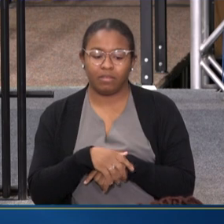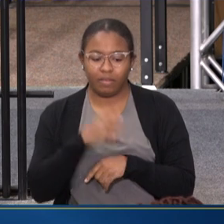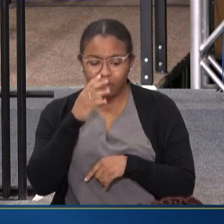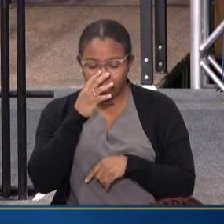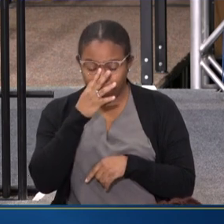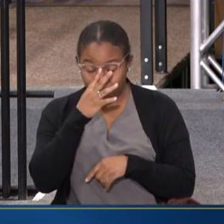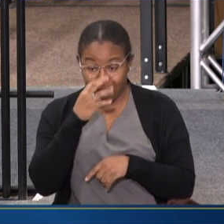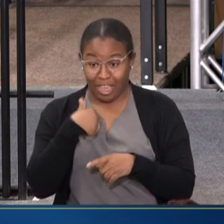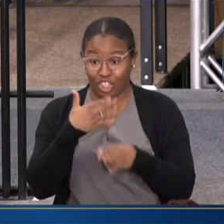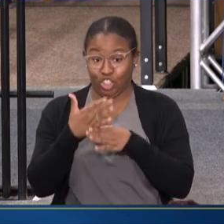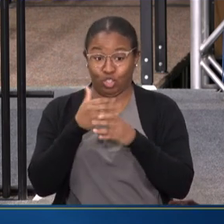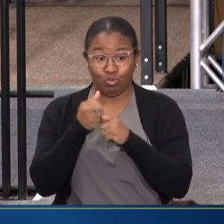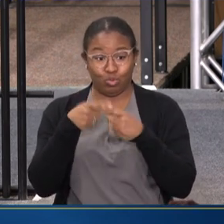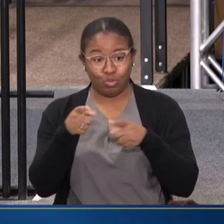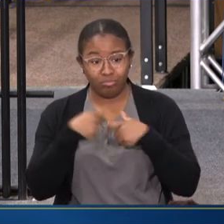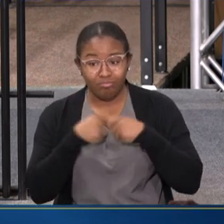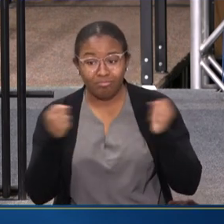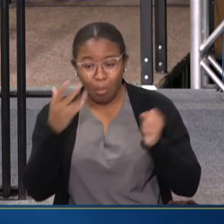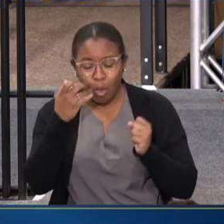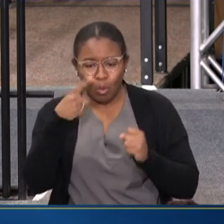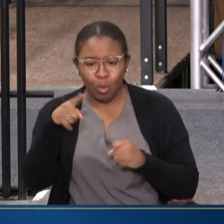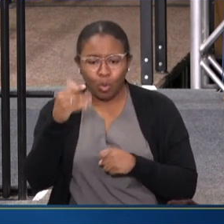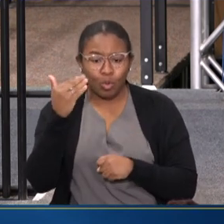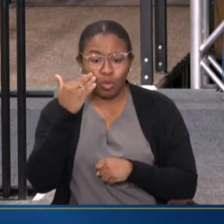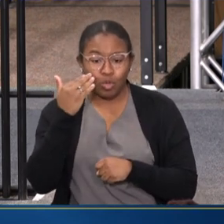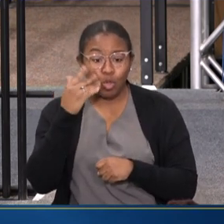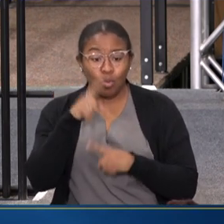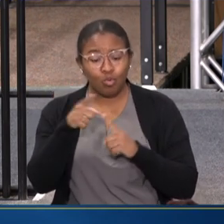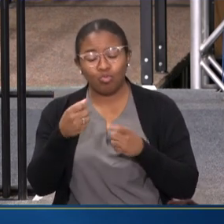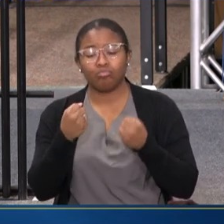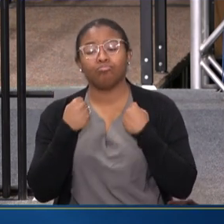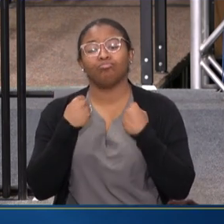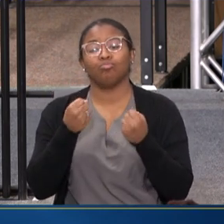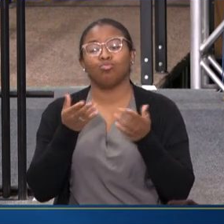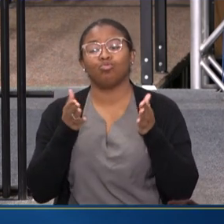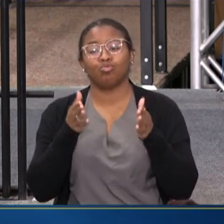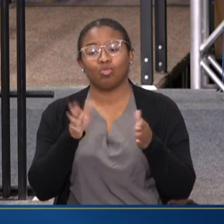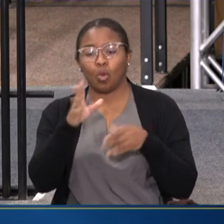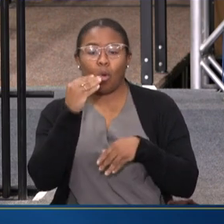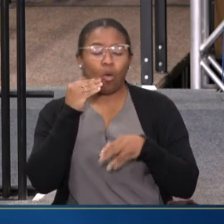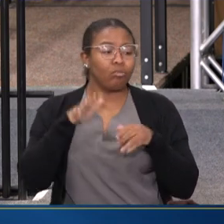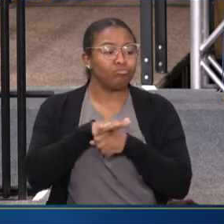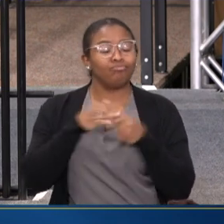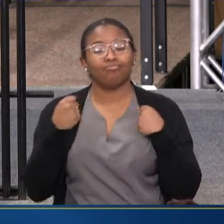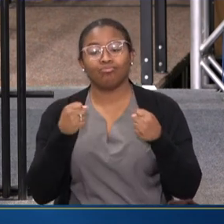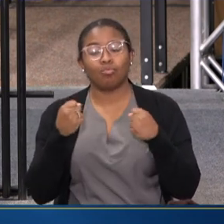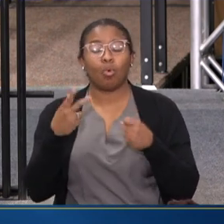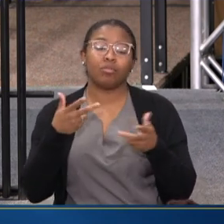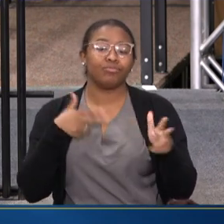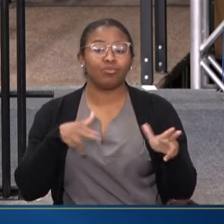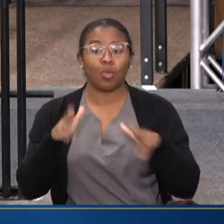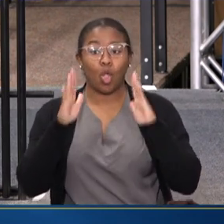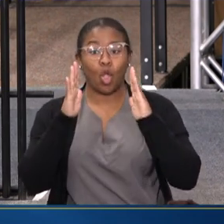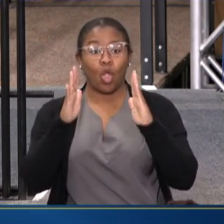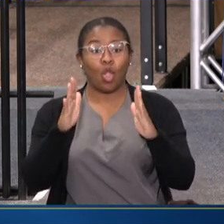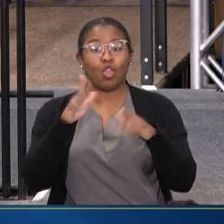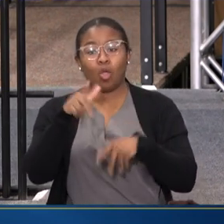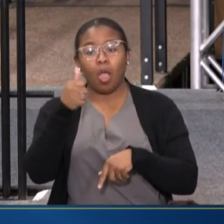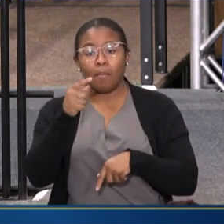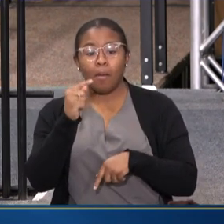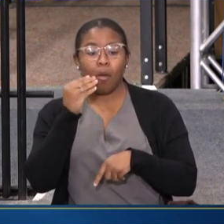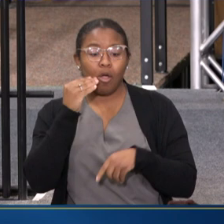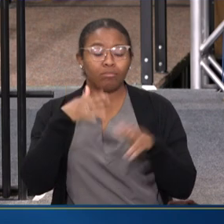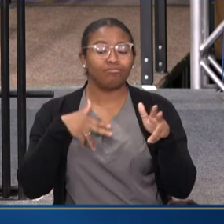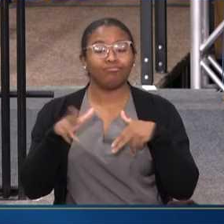OF THIS WITH YOU BECAUSE I WANT YOU TO KNOW THAT AS YOU DRIVE DOWN THE STREET YOU LIVE ON OR WALK DOWN THE HALLWAY OF THE APARTMENT